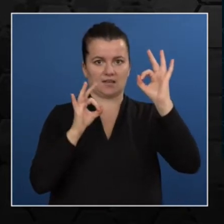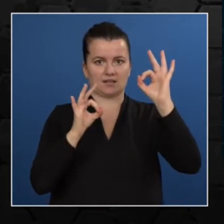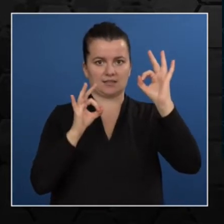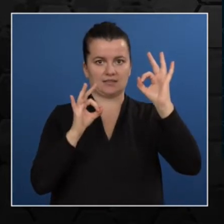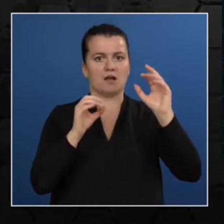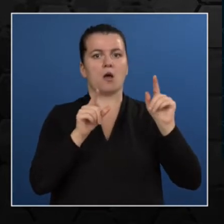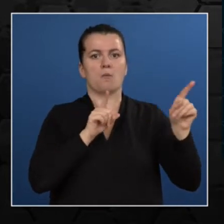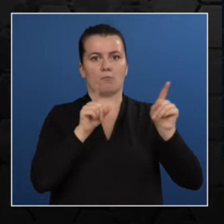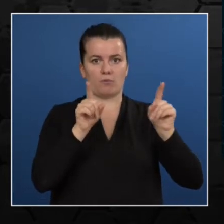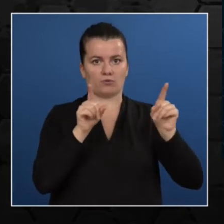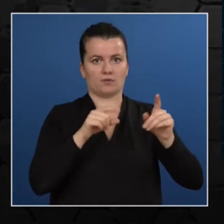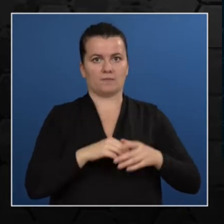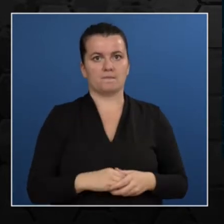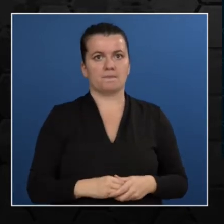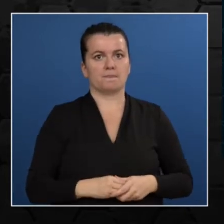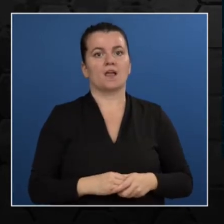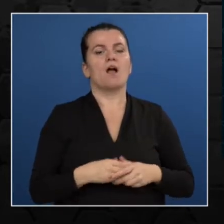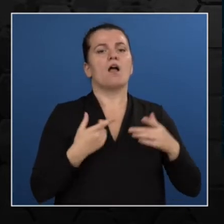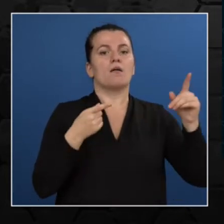their weights.